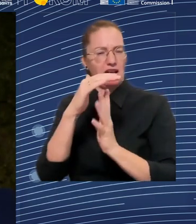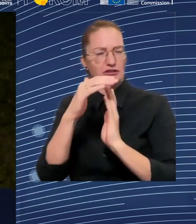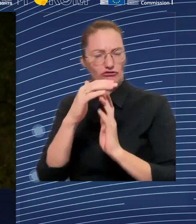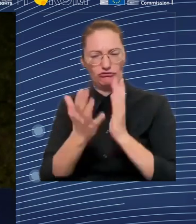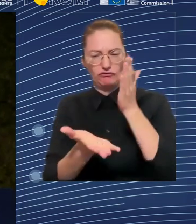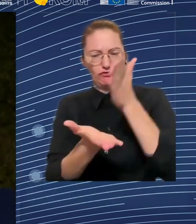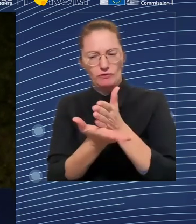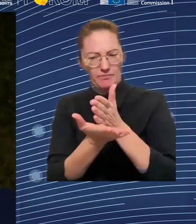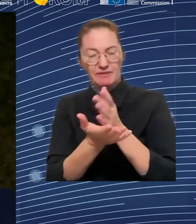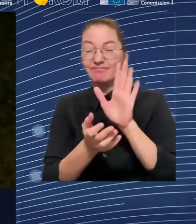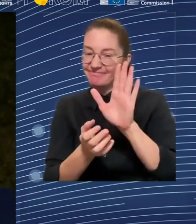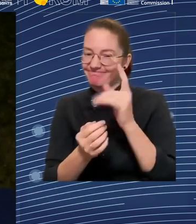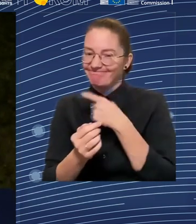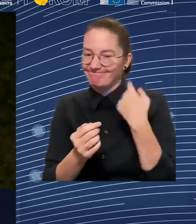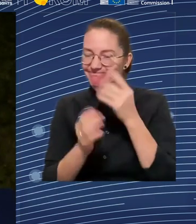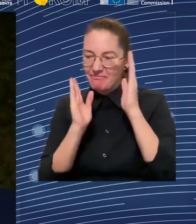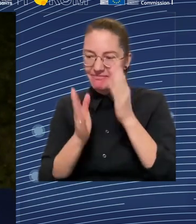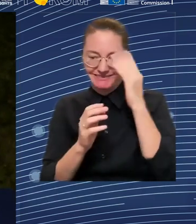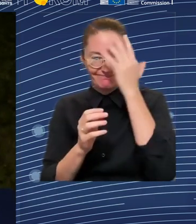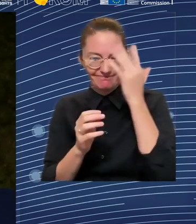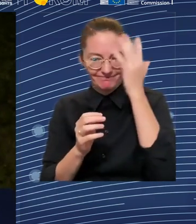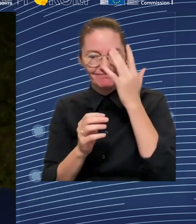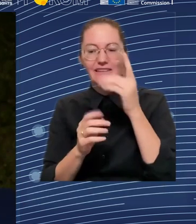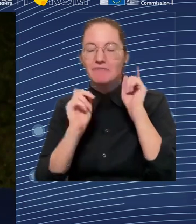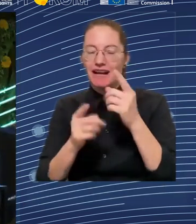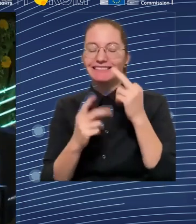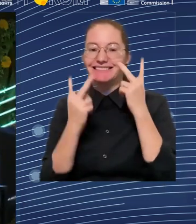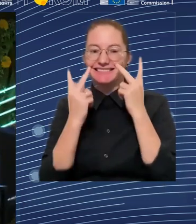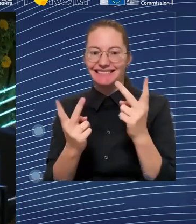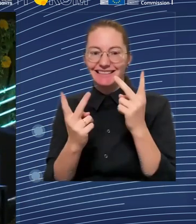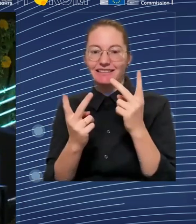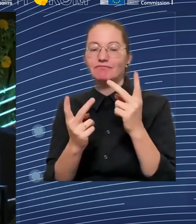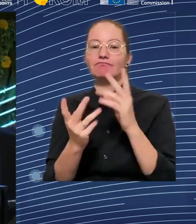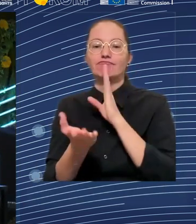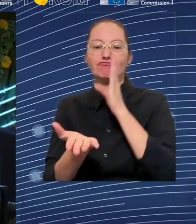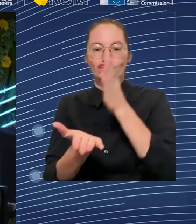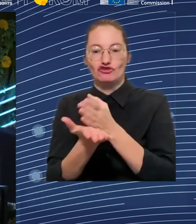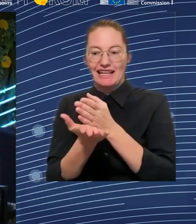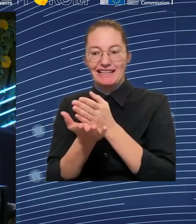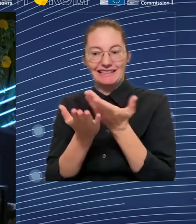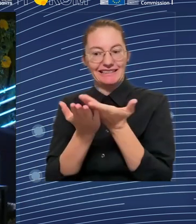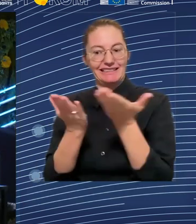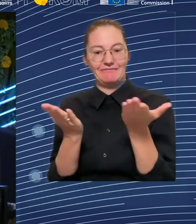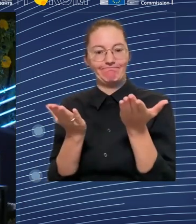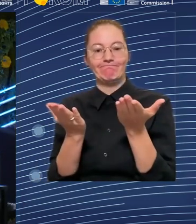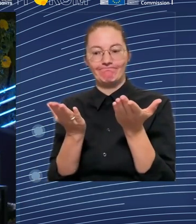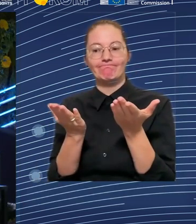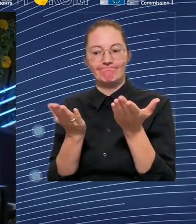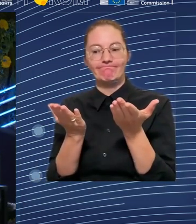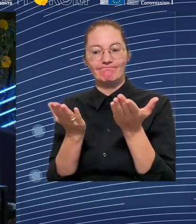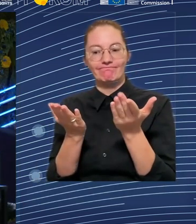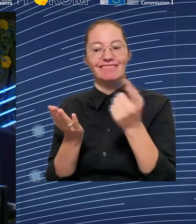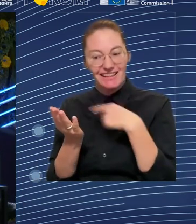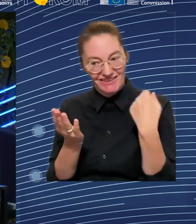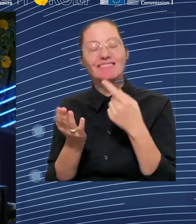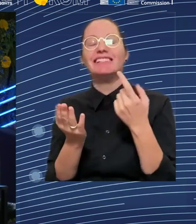They are going to enrich our societies. And what we have to do is that that integration is